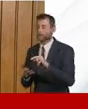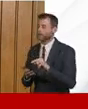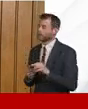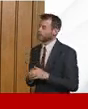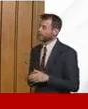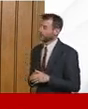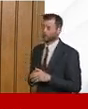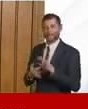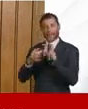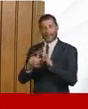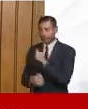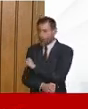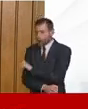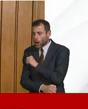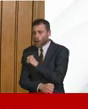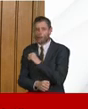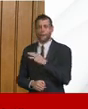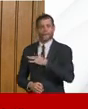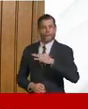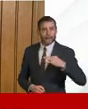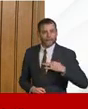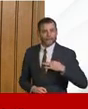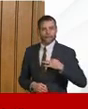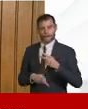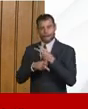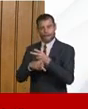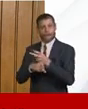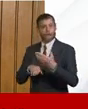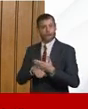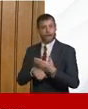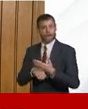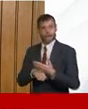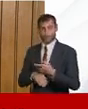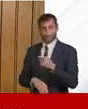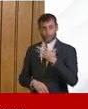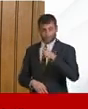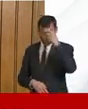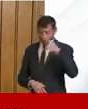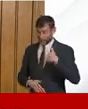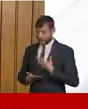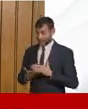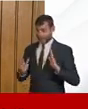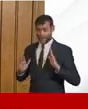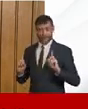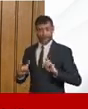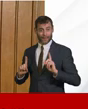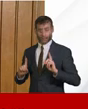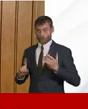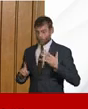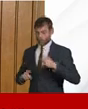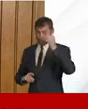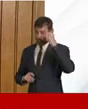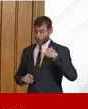nurses medics our care staff uh knowing when they do or do not have the illness so that they can